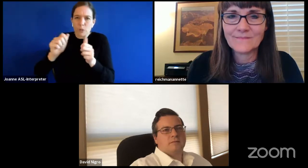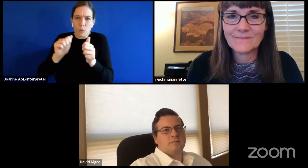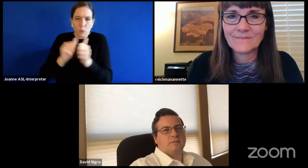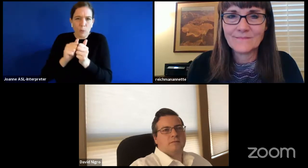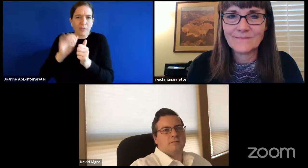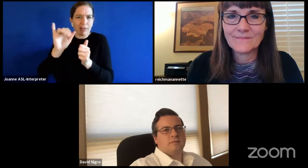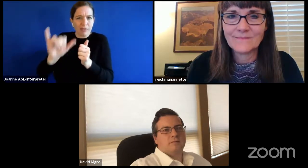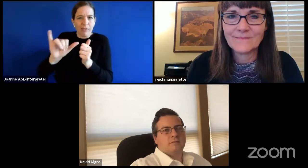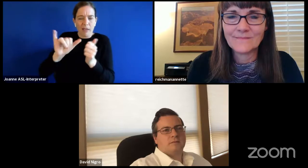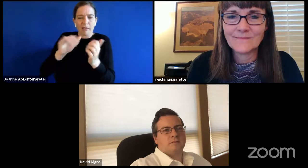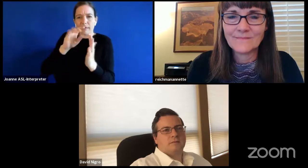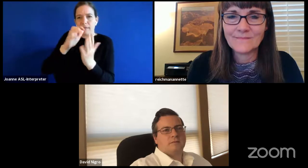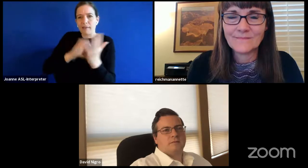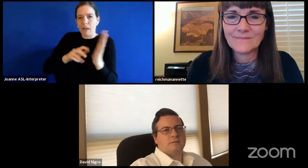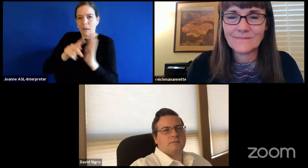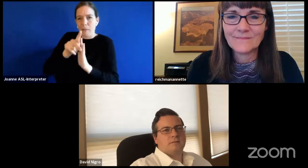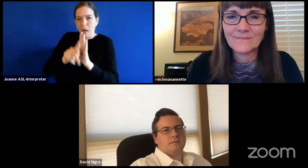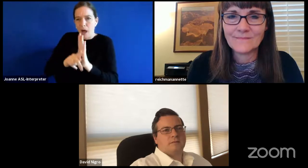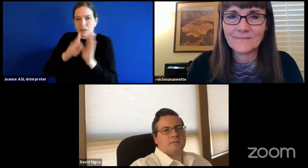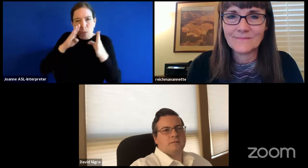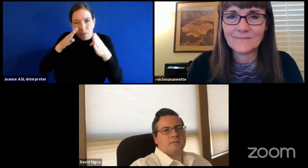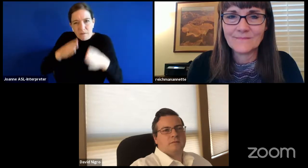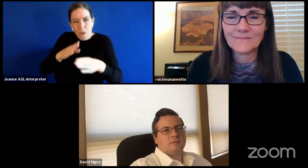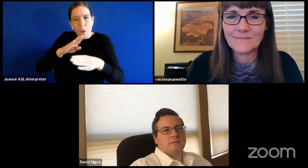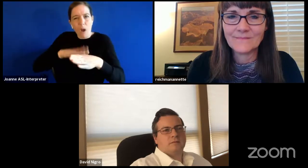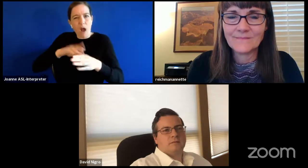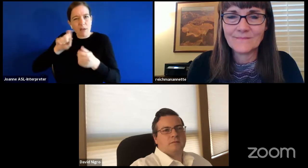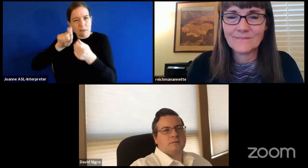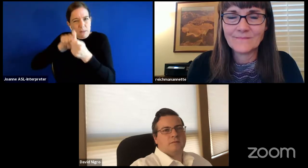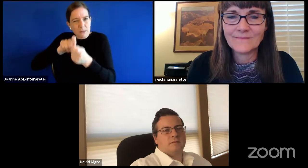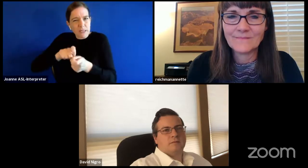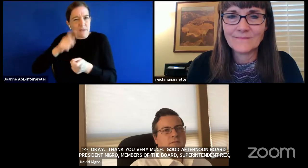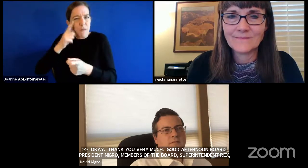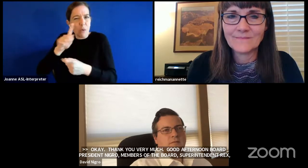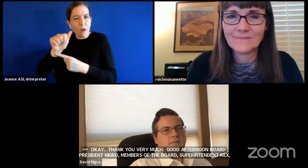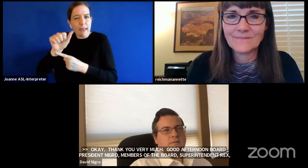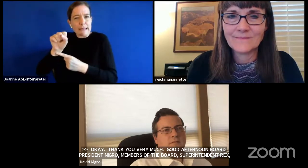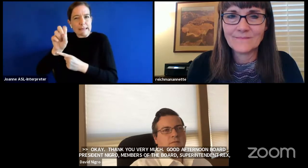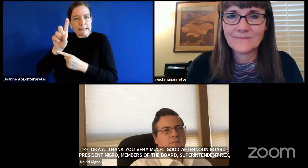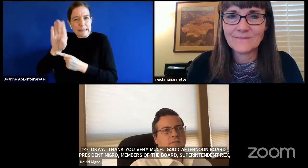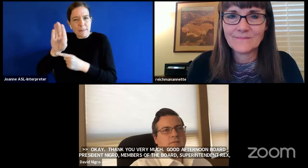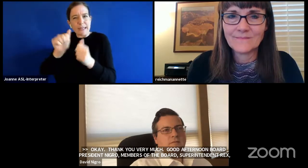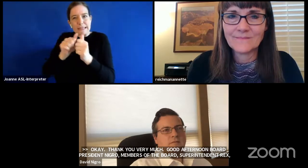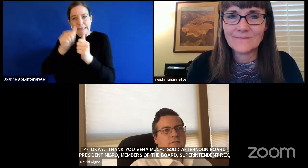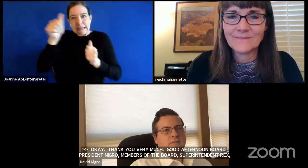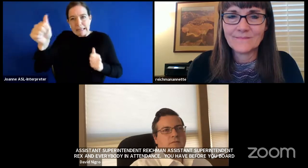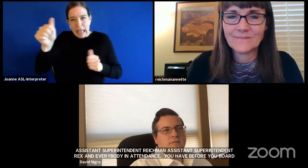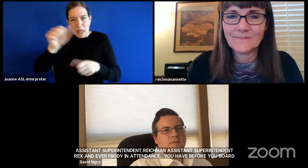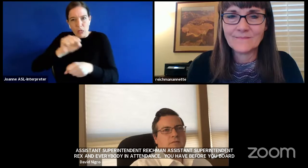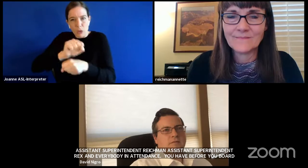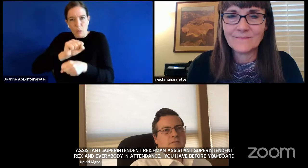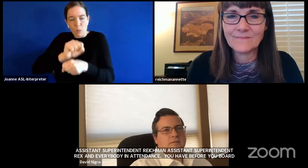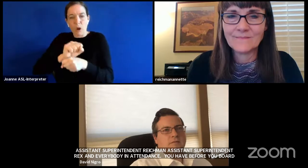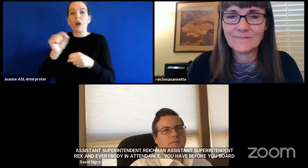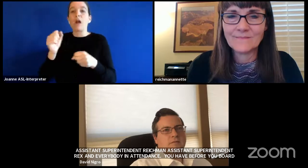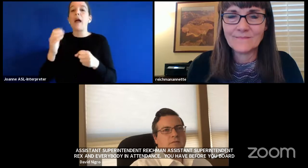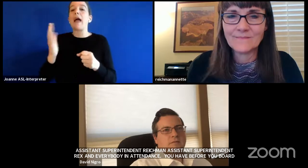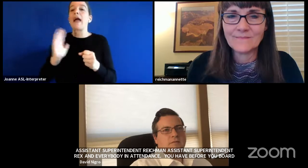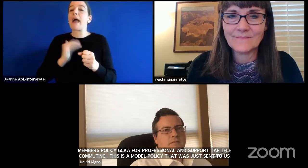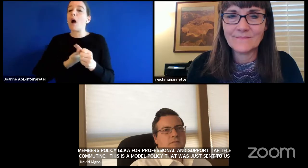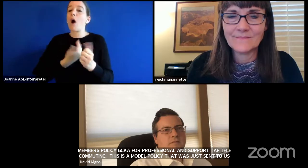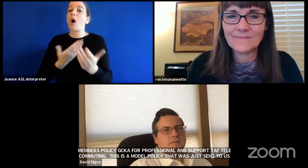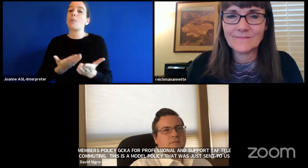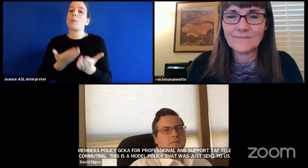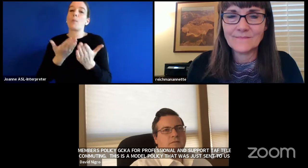asdb for telework and what we are proposing to do after the adoption of this policy